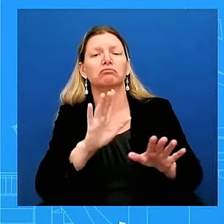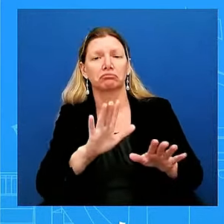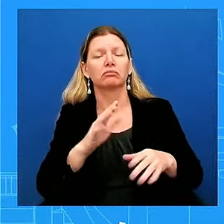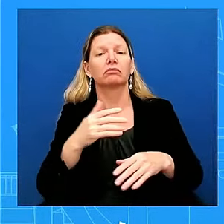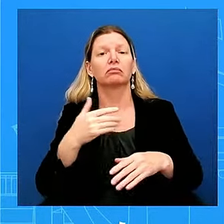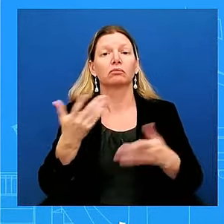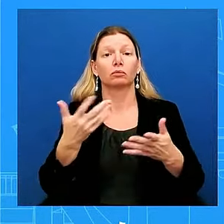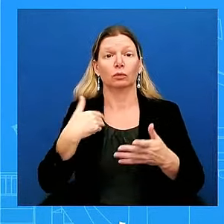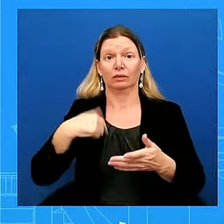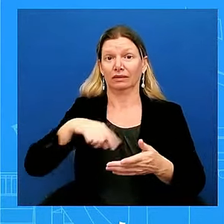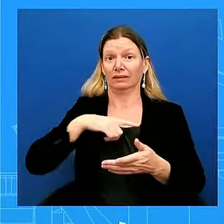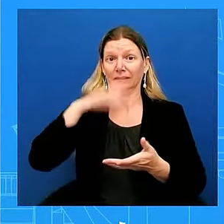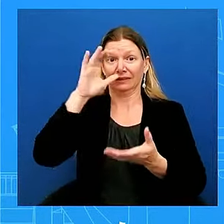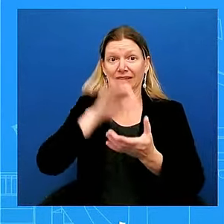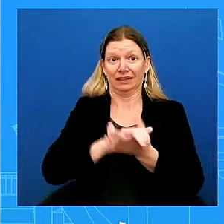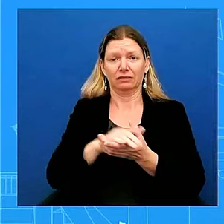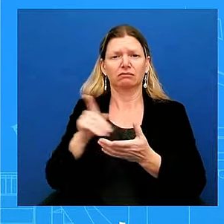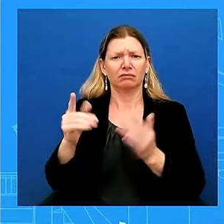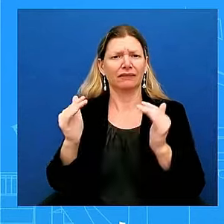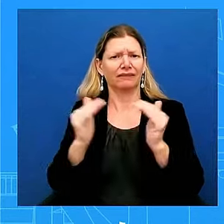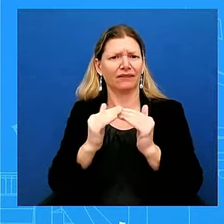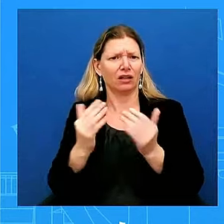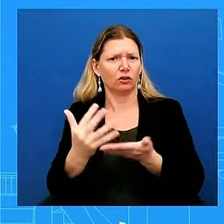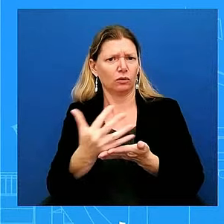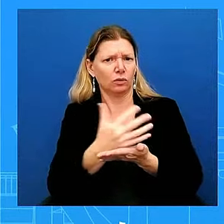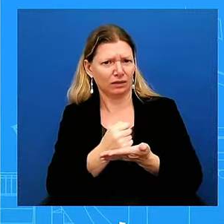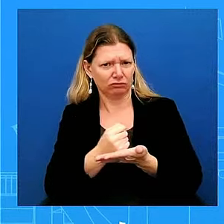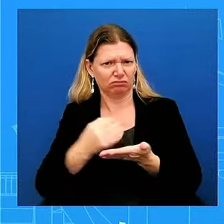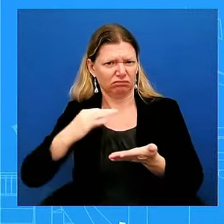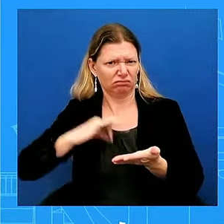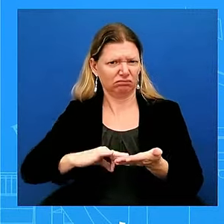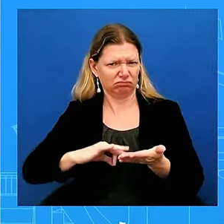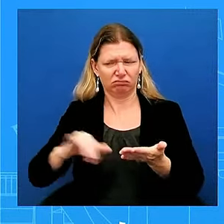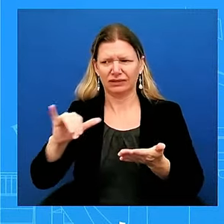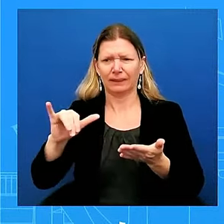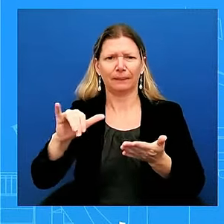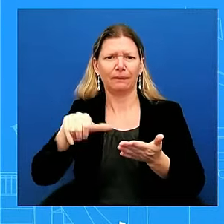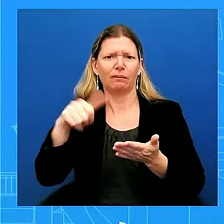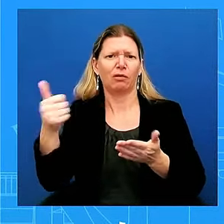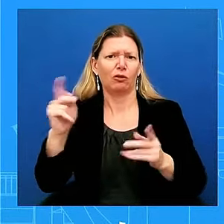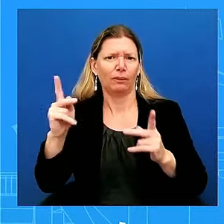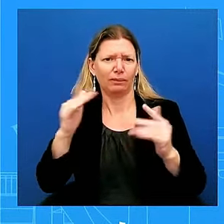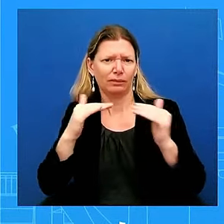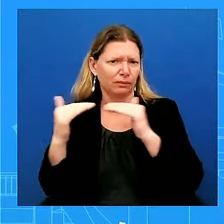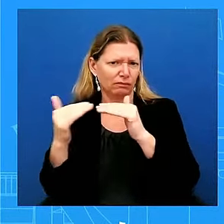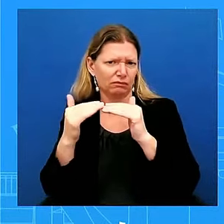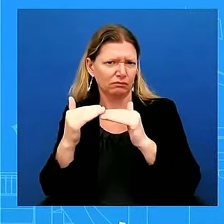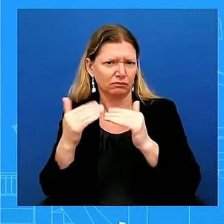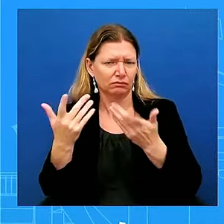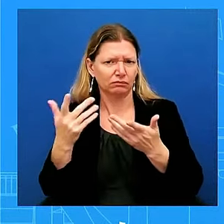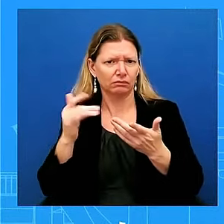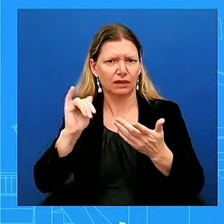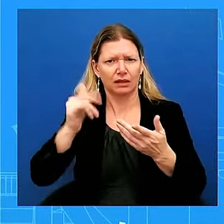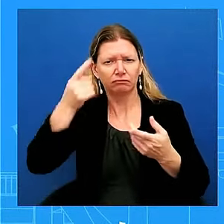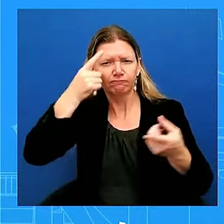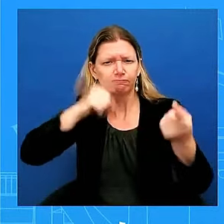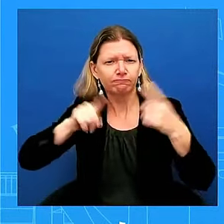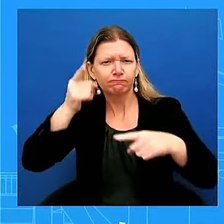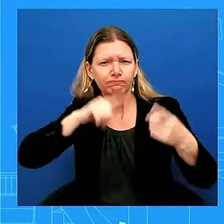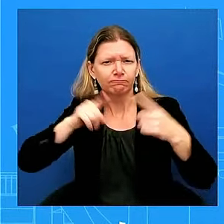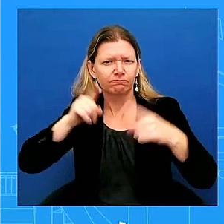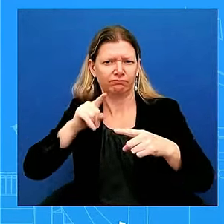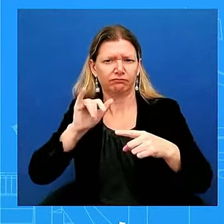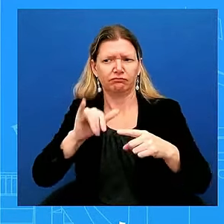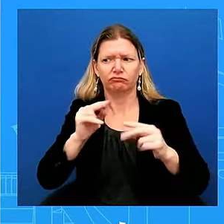just like their peers. And so, we believe that collective bargaining is the way to go. Both sides need to continue to have